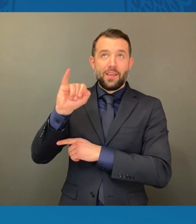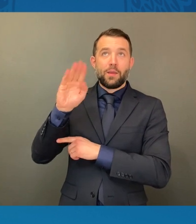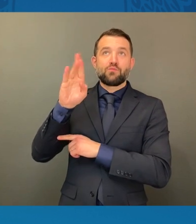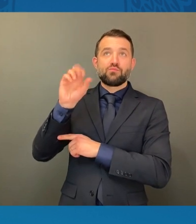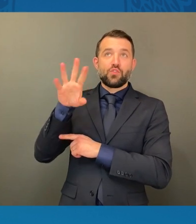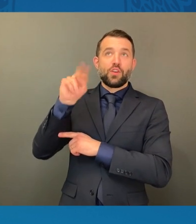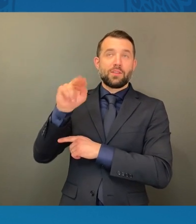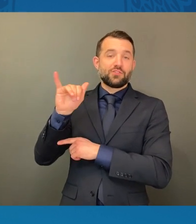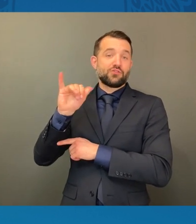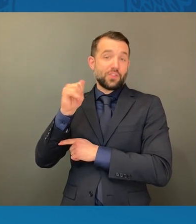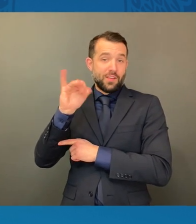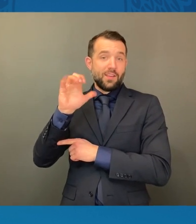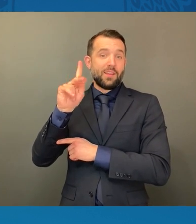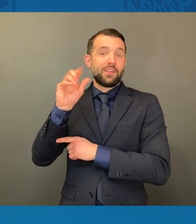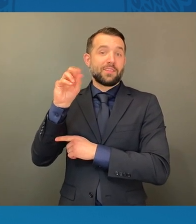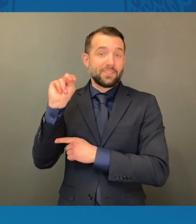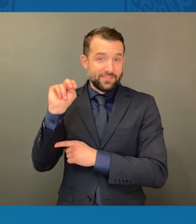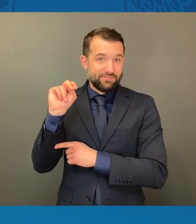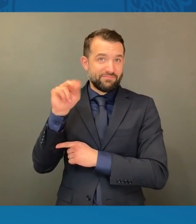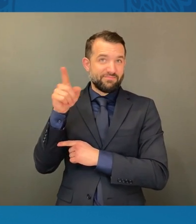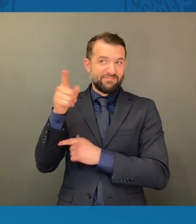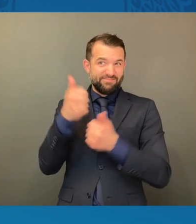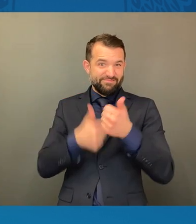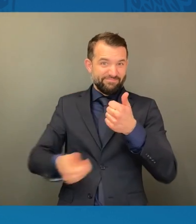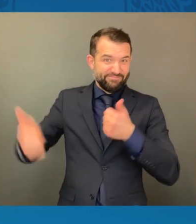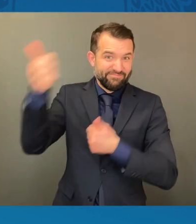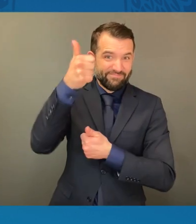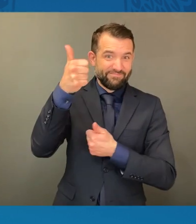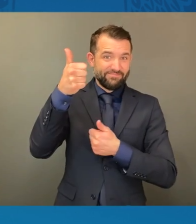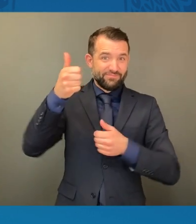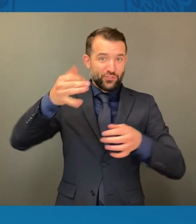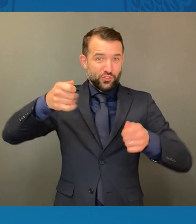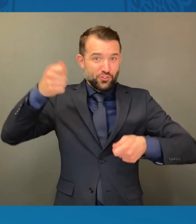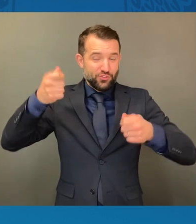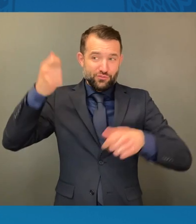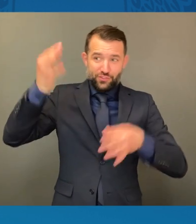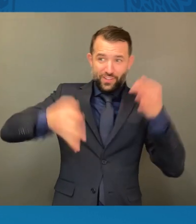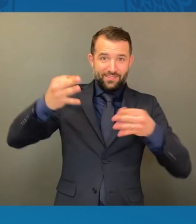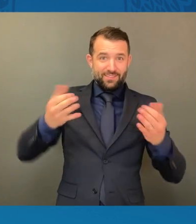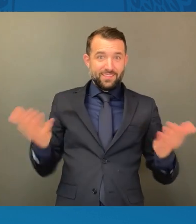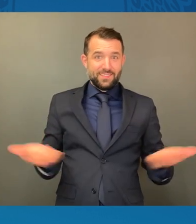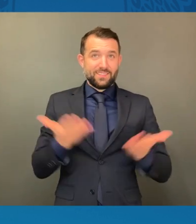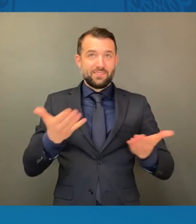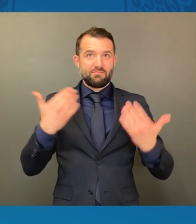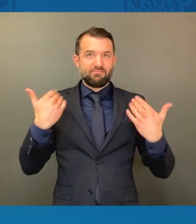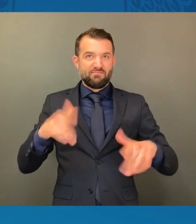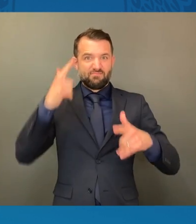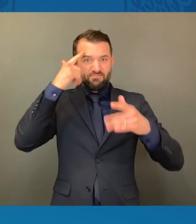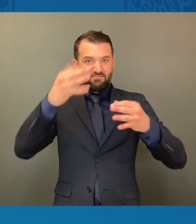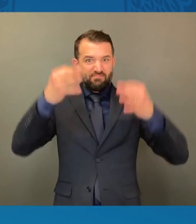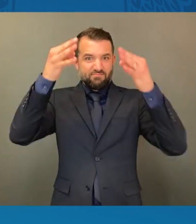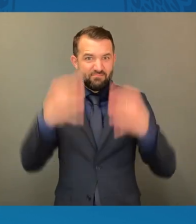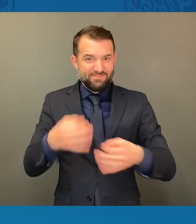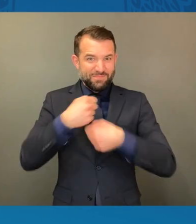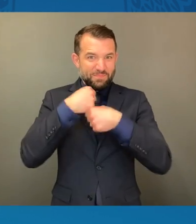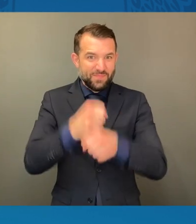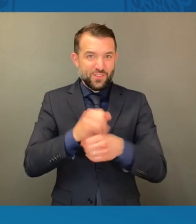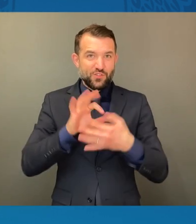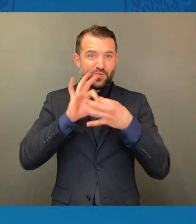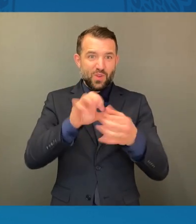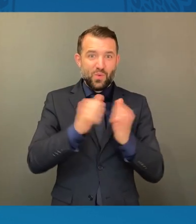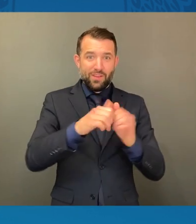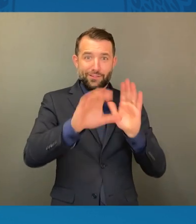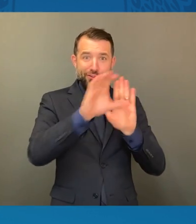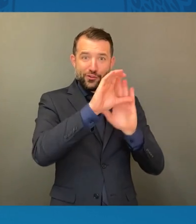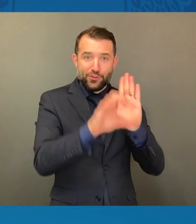The court where decisions are made about the constitutional rights and liberties and freedoms of every